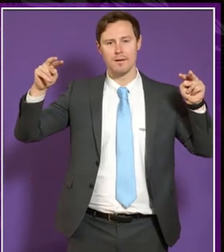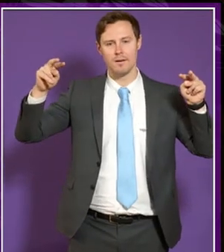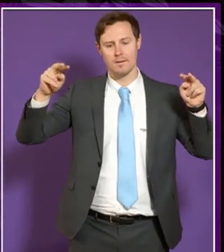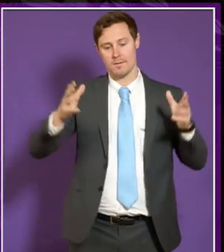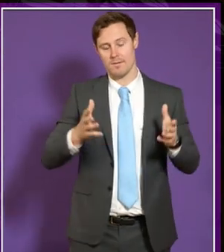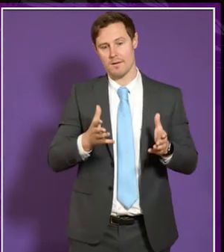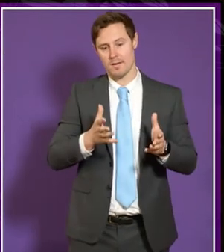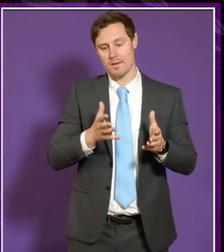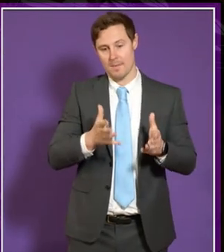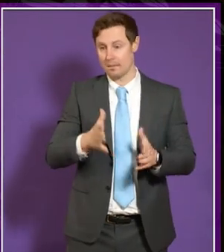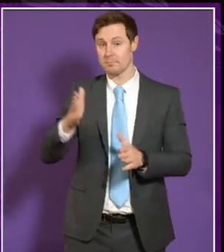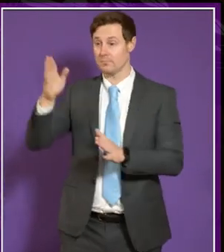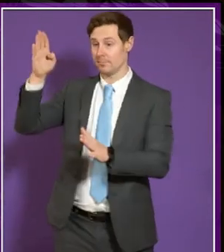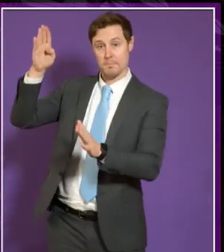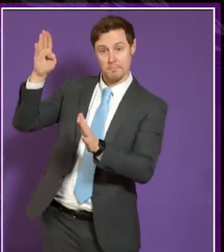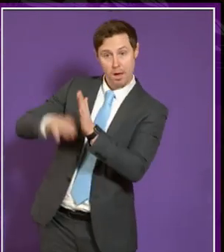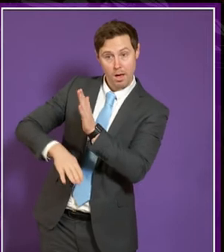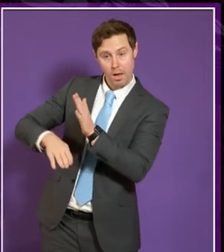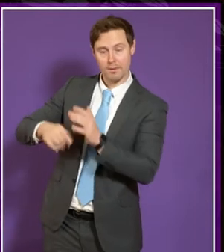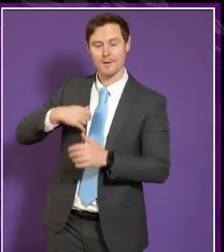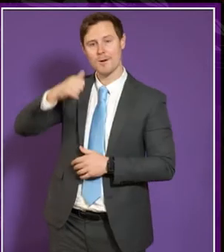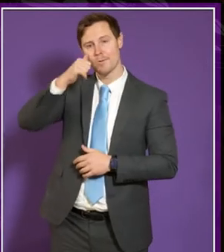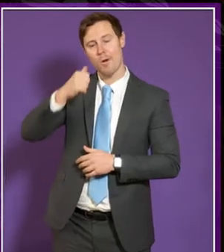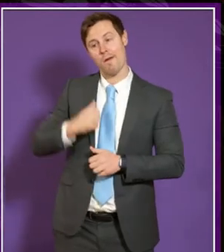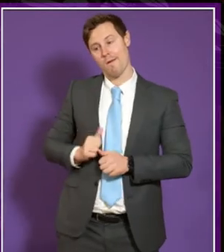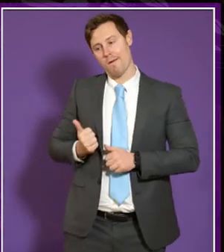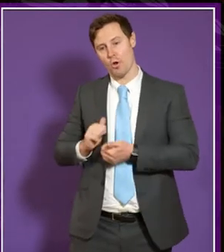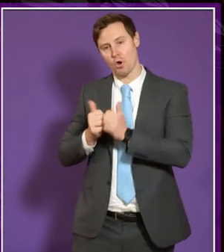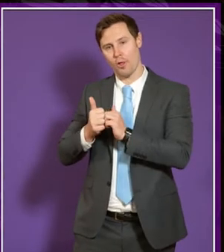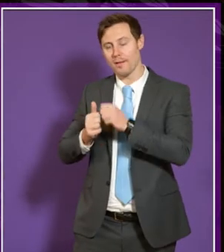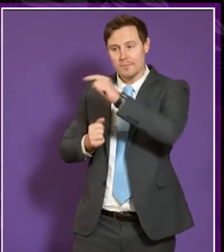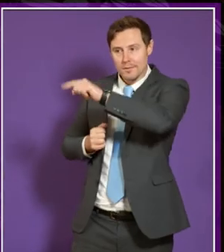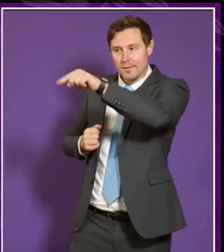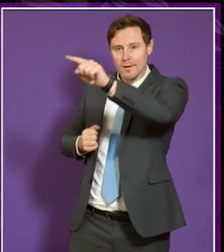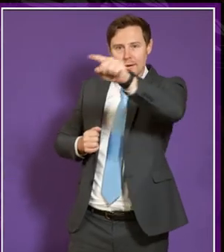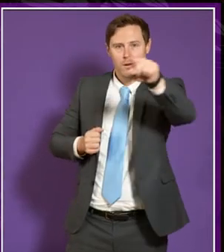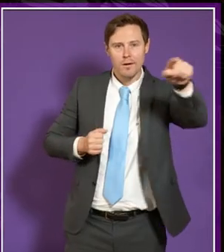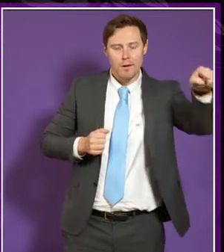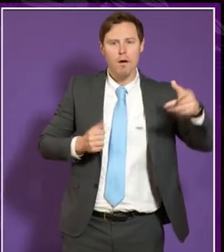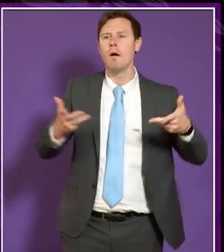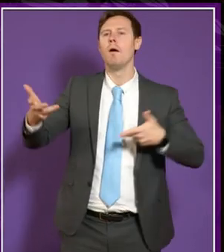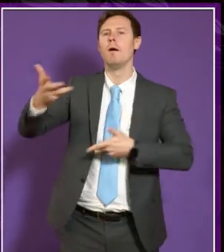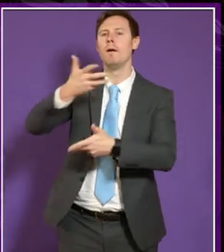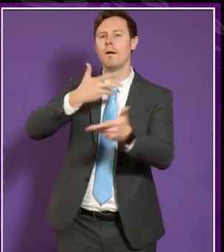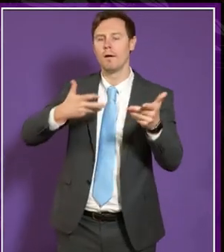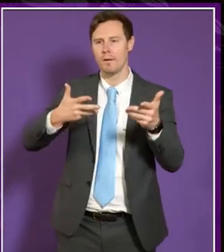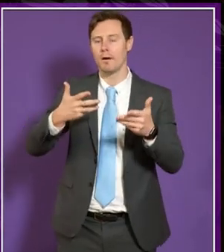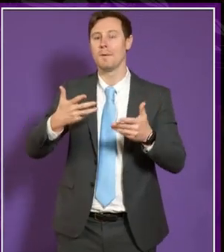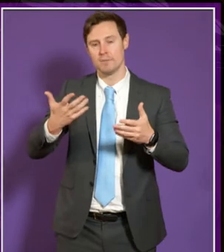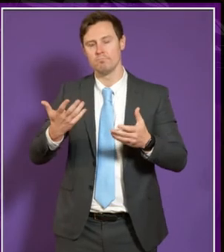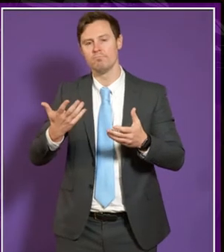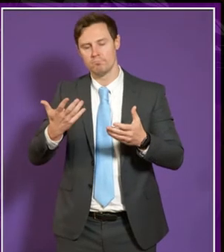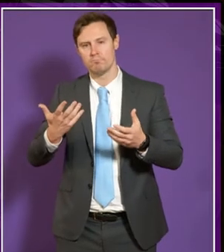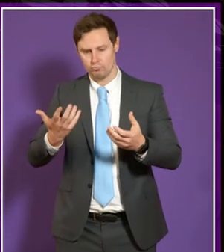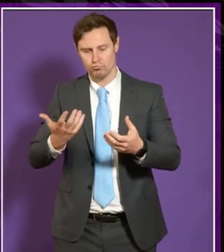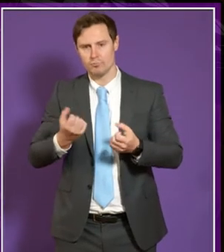it's been passed and i know from speaking to my counterparts at other institutions it is very much being perceived as something